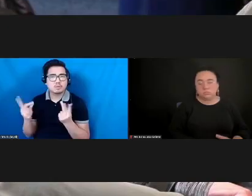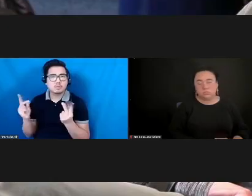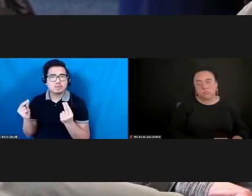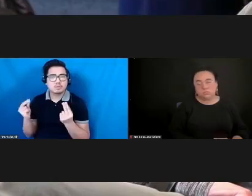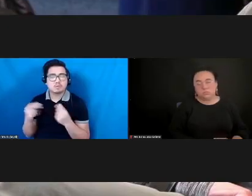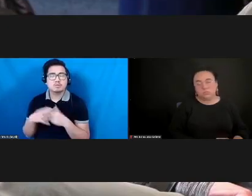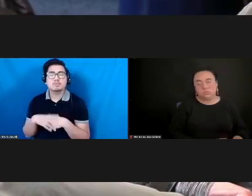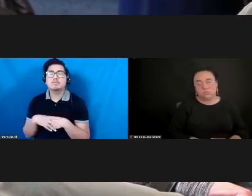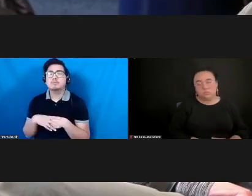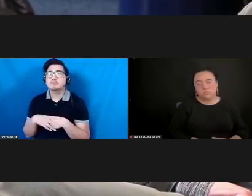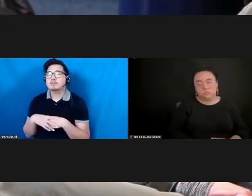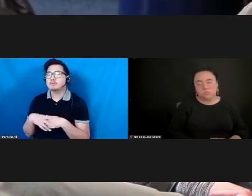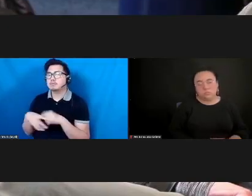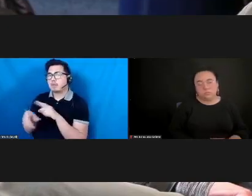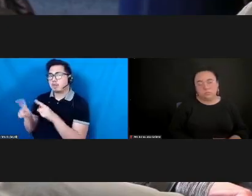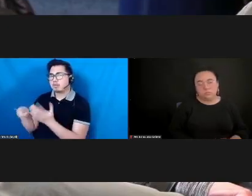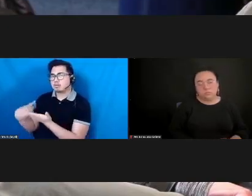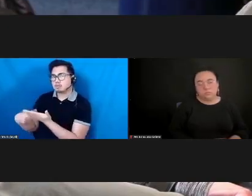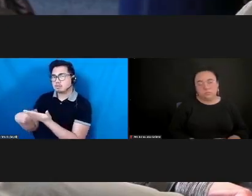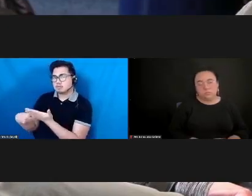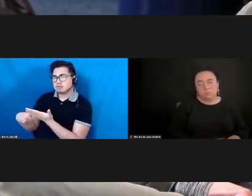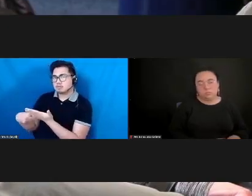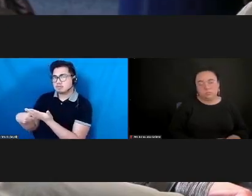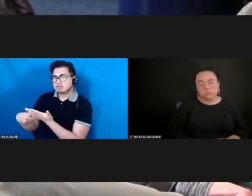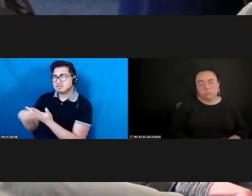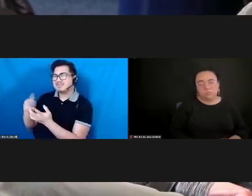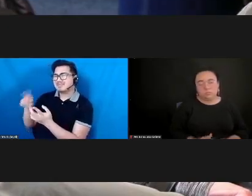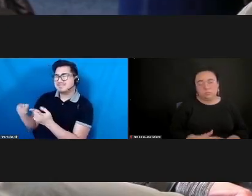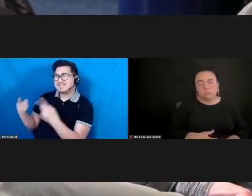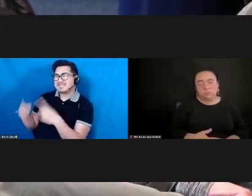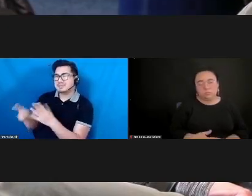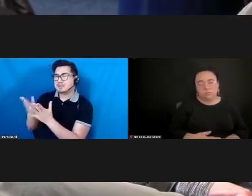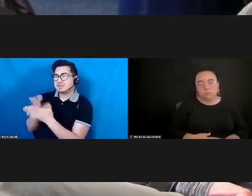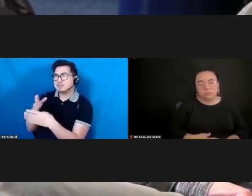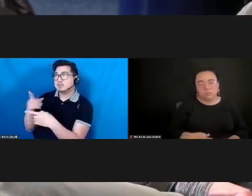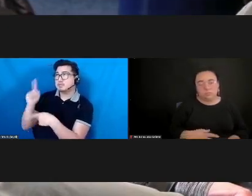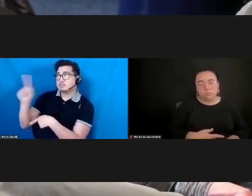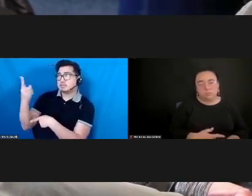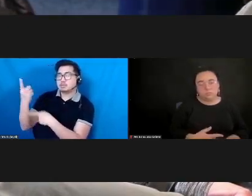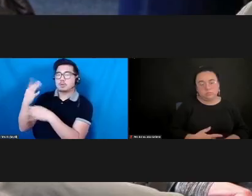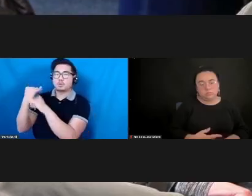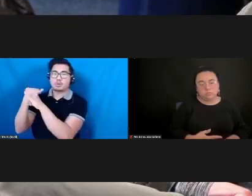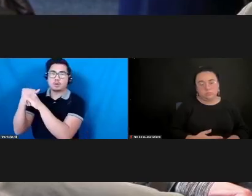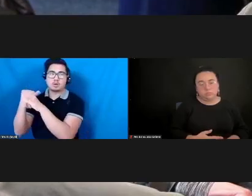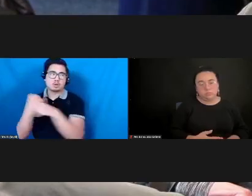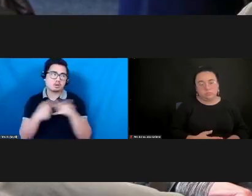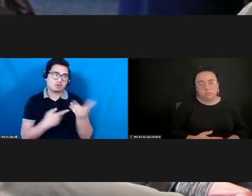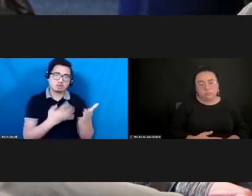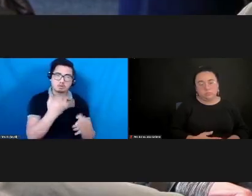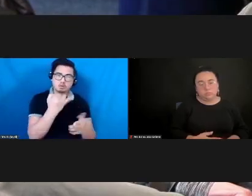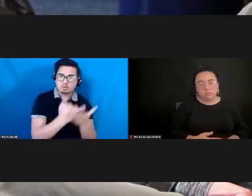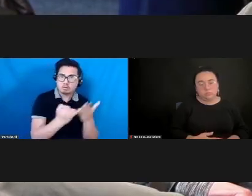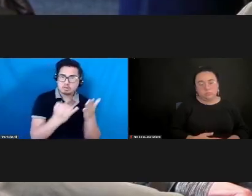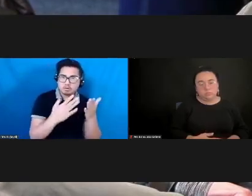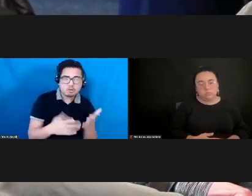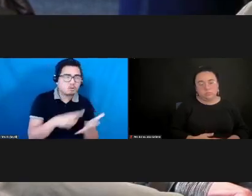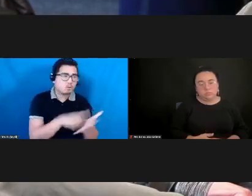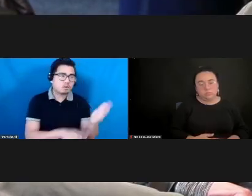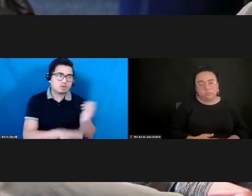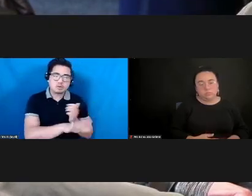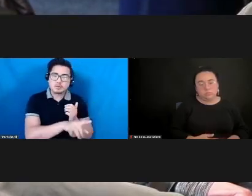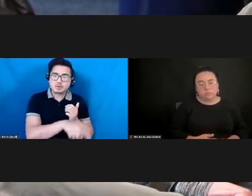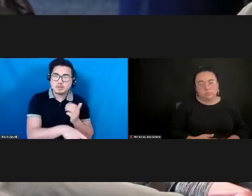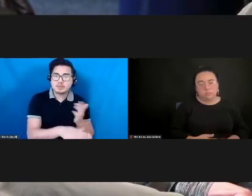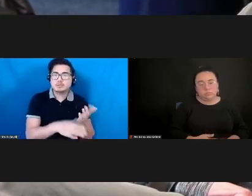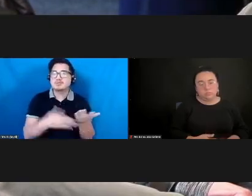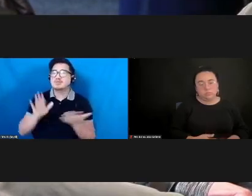conversation between the institutions and the organizations about what do you need as an artist? What do we have? What are the capabilities? We